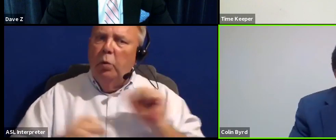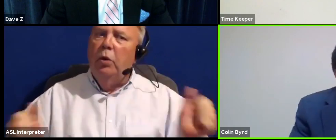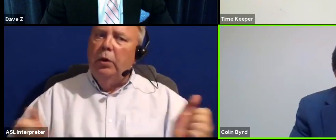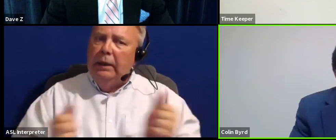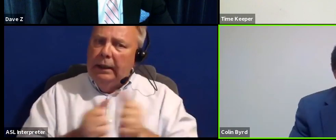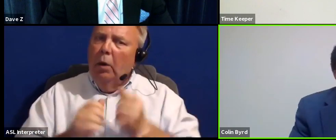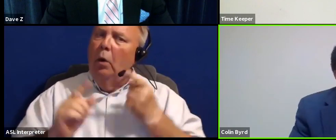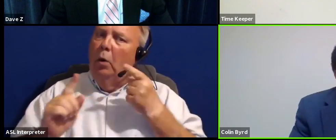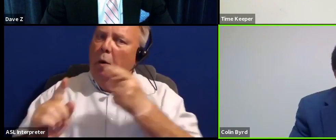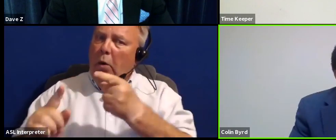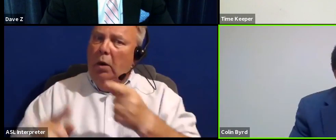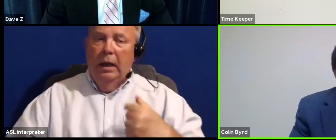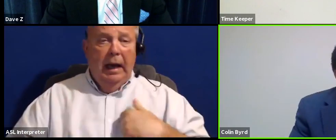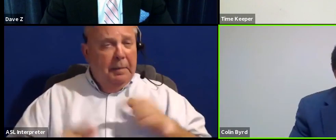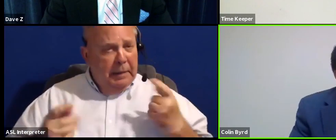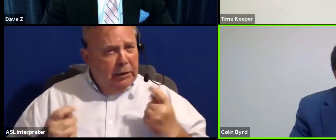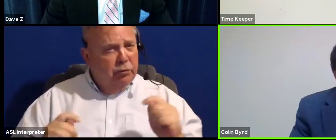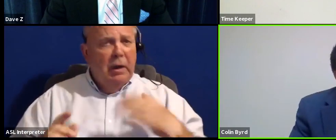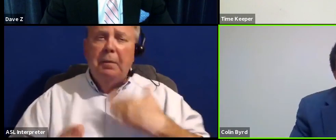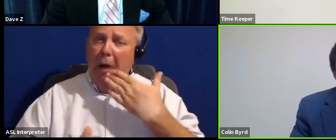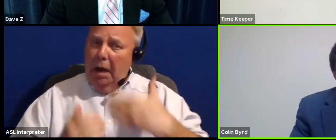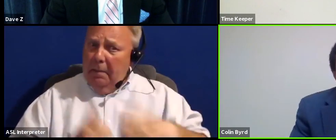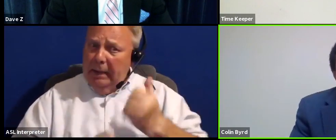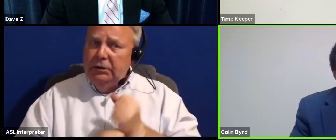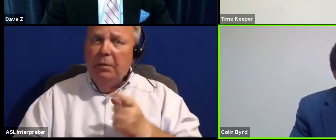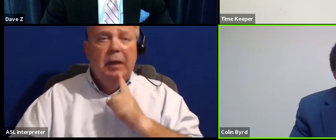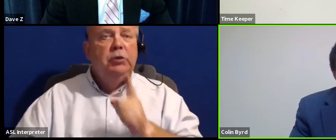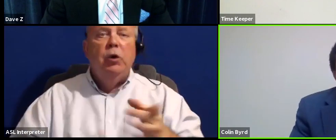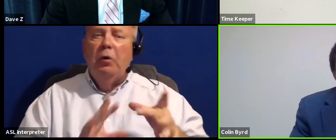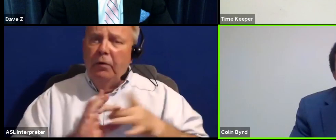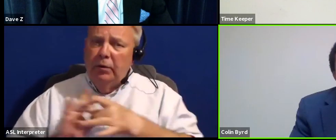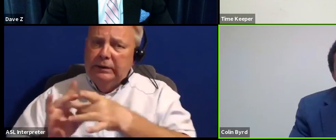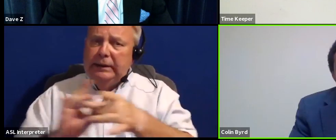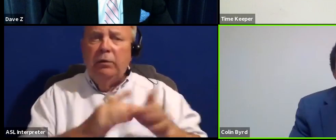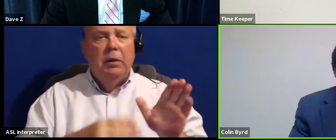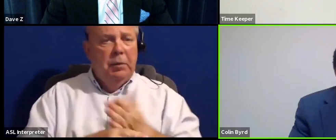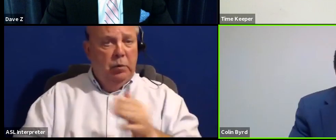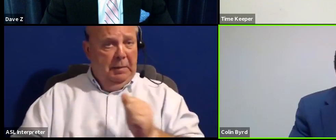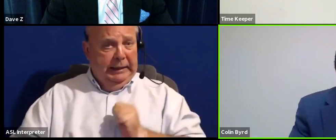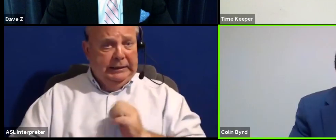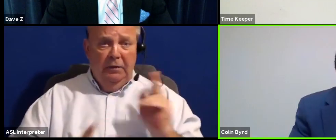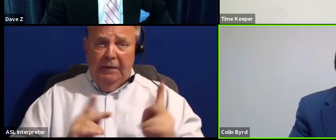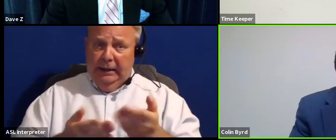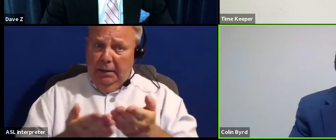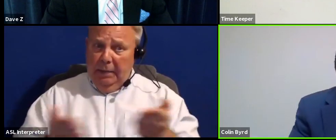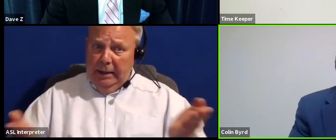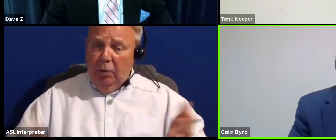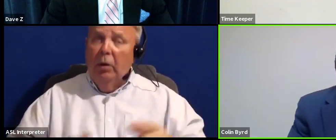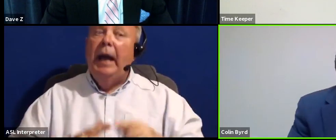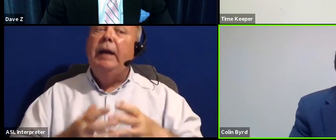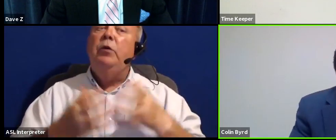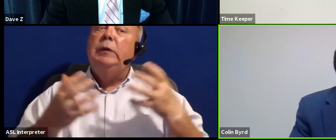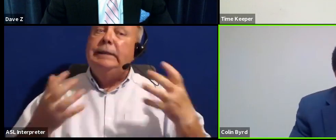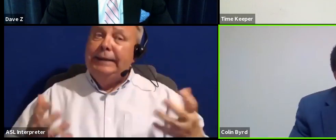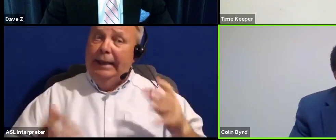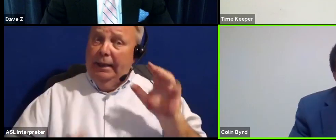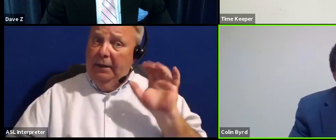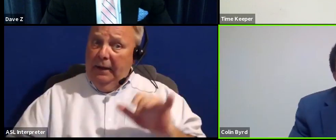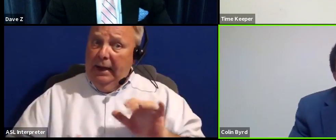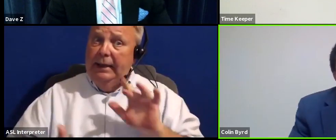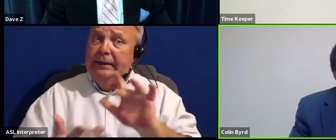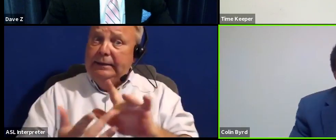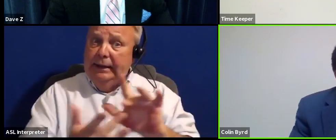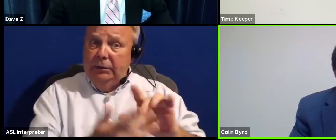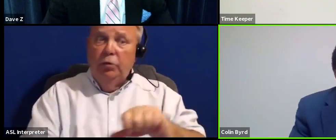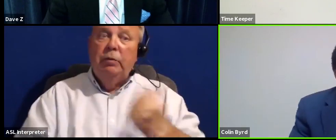And I've tried my best to make sure that there's synchrony between myself and the people. And to the extent that that extends to the rest of